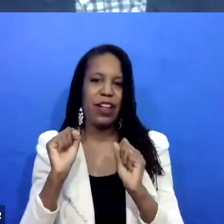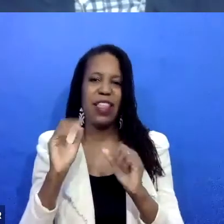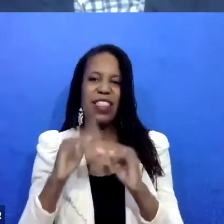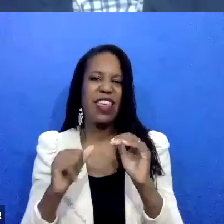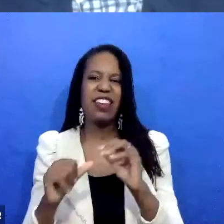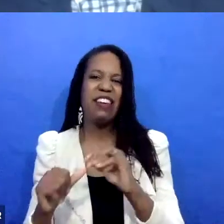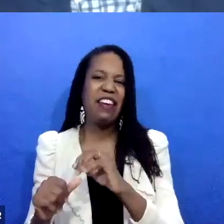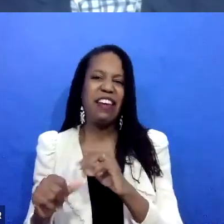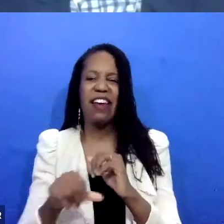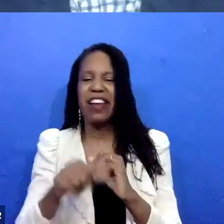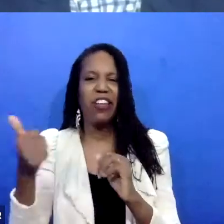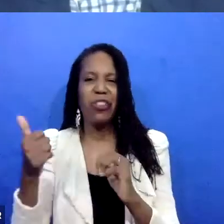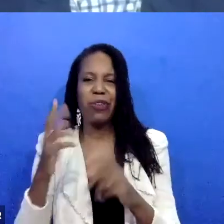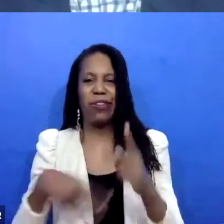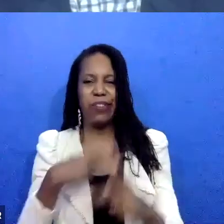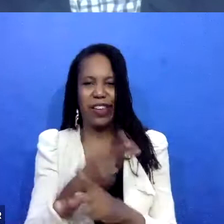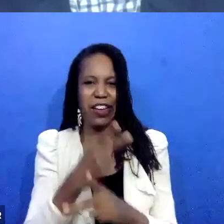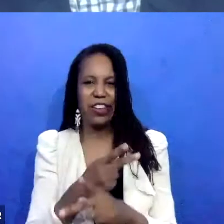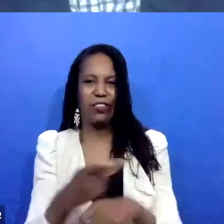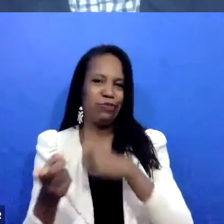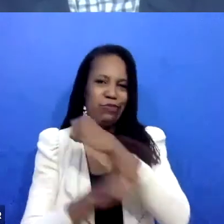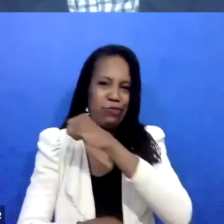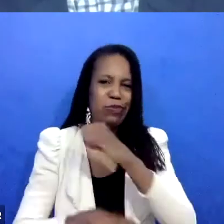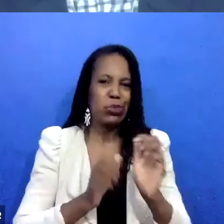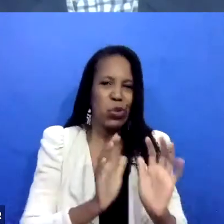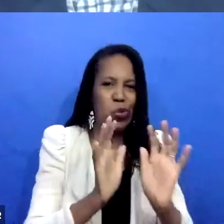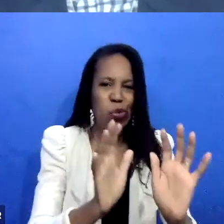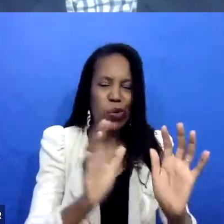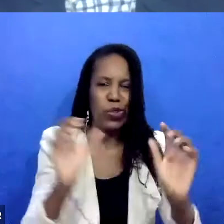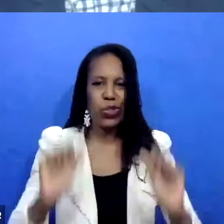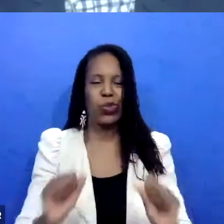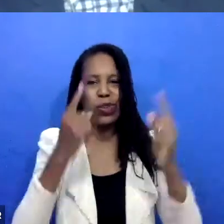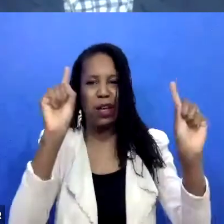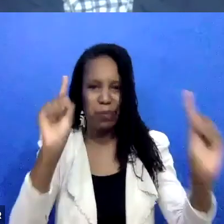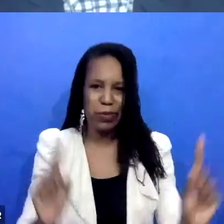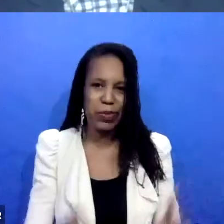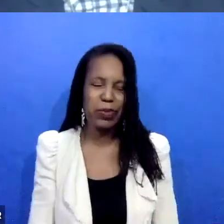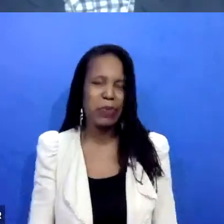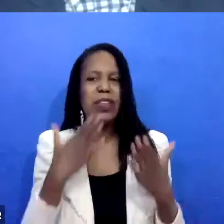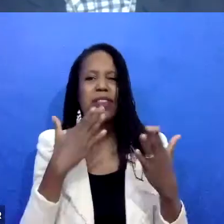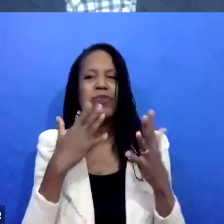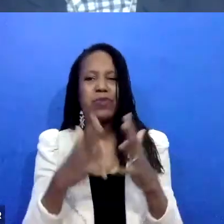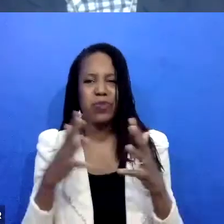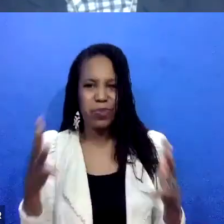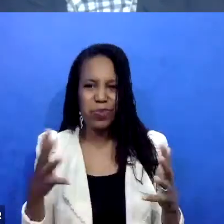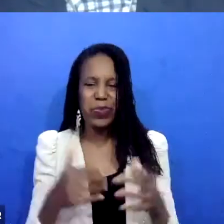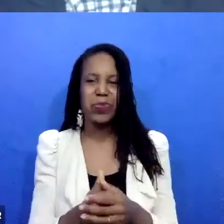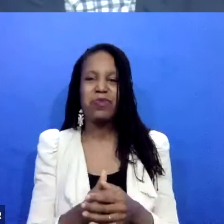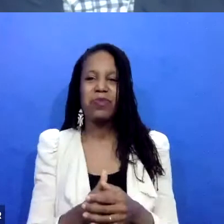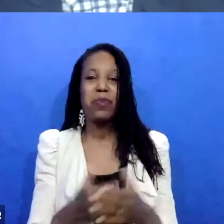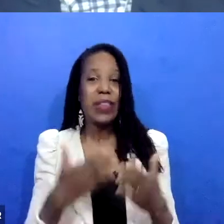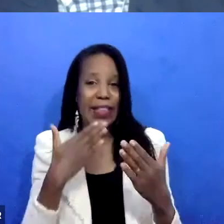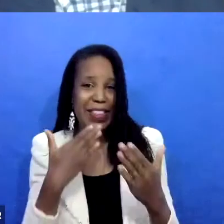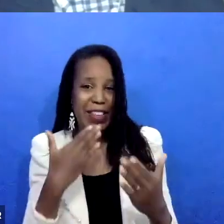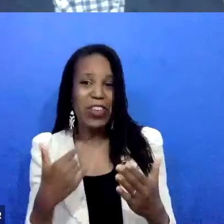produce. So I'll just stop there. Thank you so much. Yeah, I thought that was great, and we'll definitely dig into some details